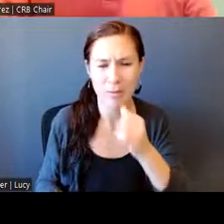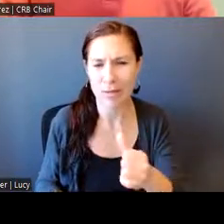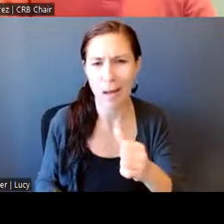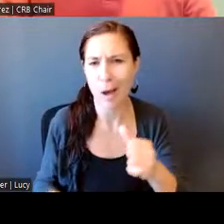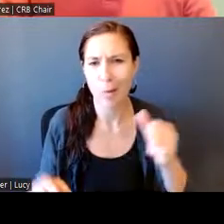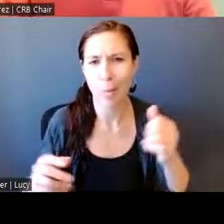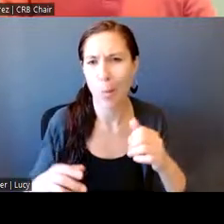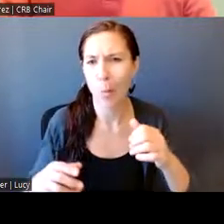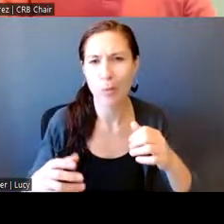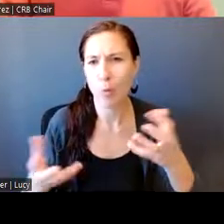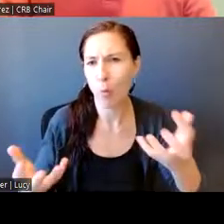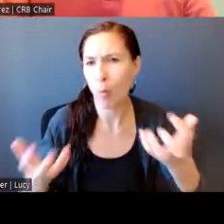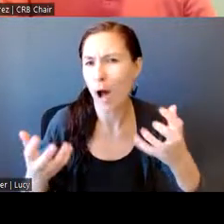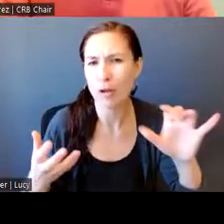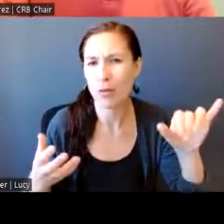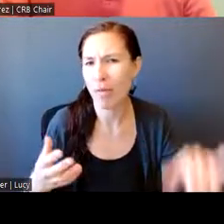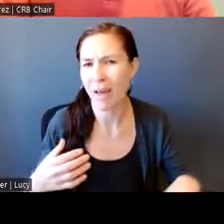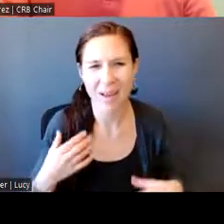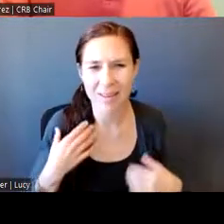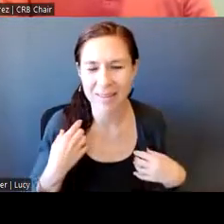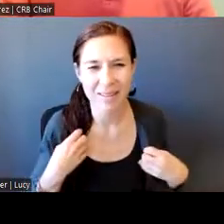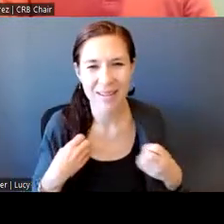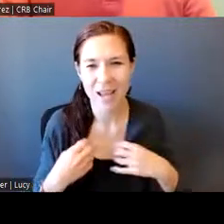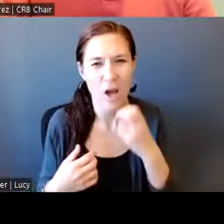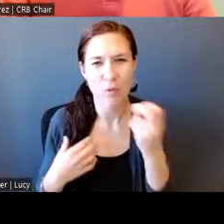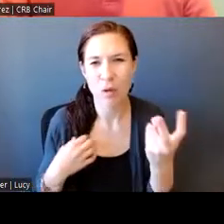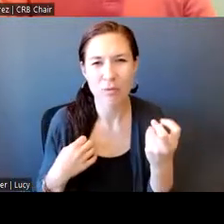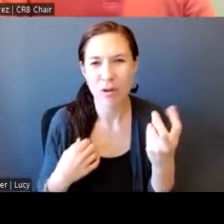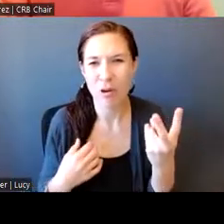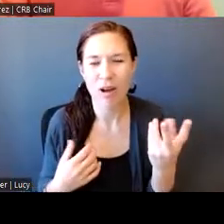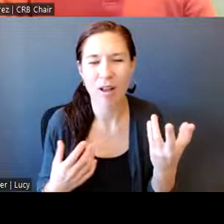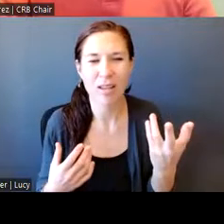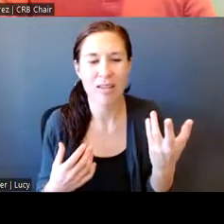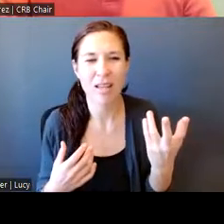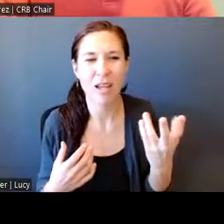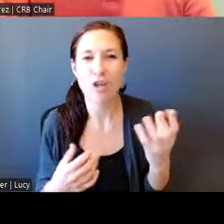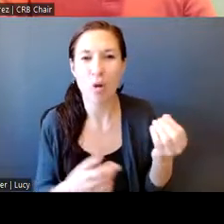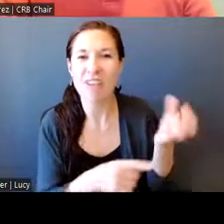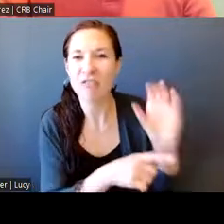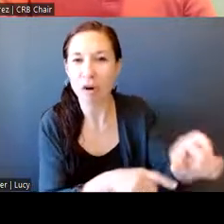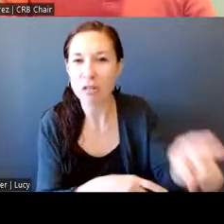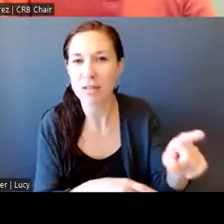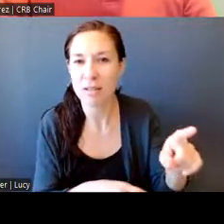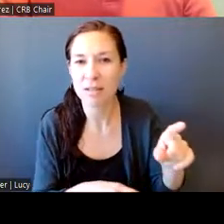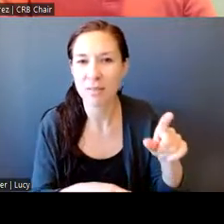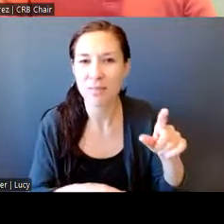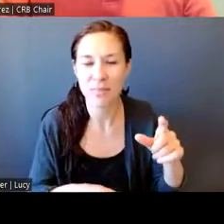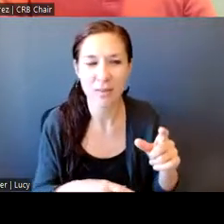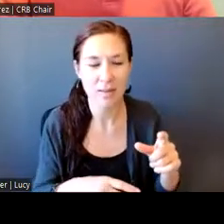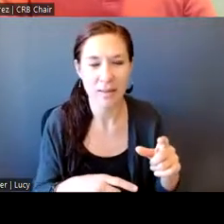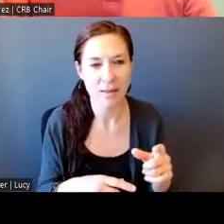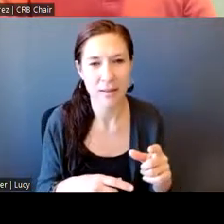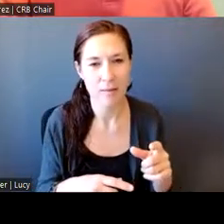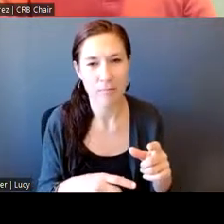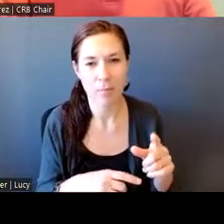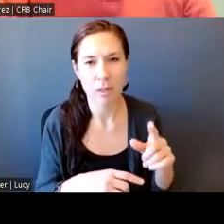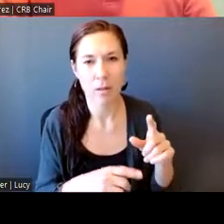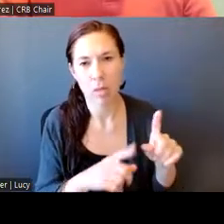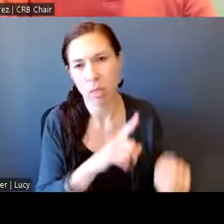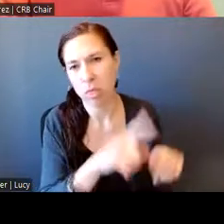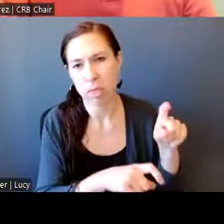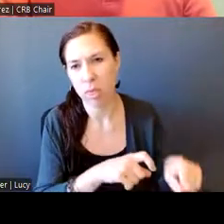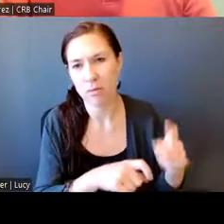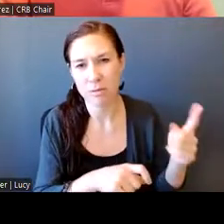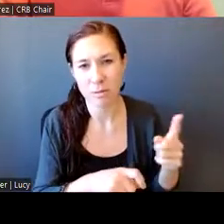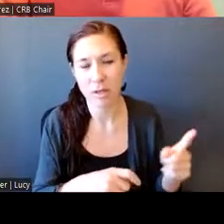thing. Um, and I think I need to know personally how different parts of the cities